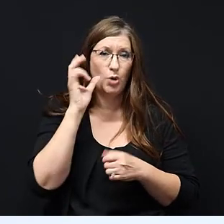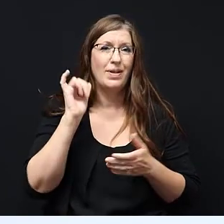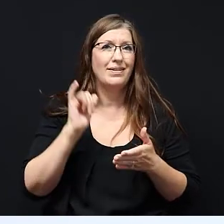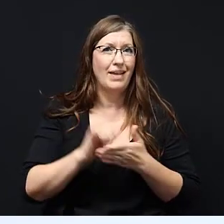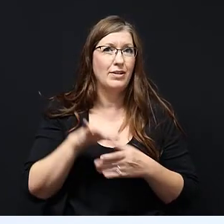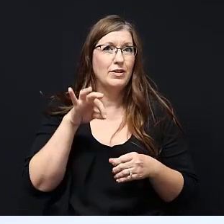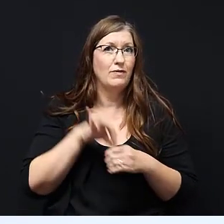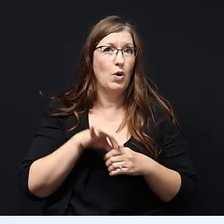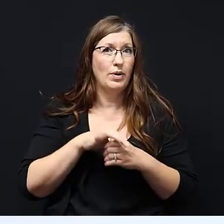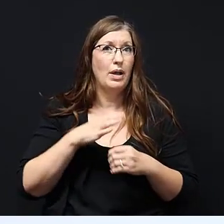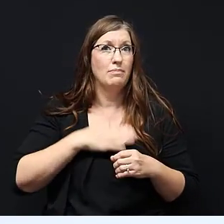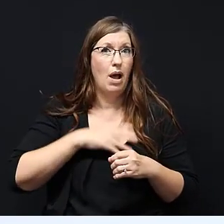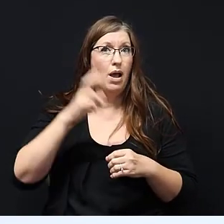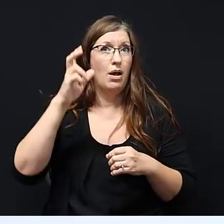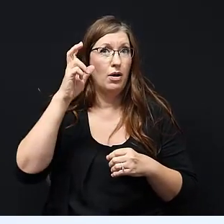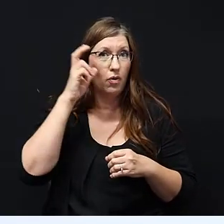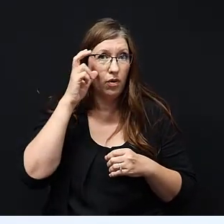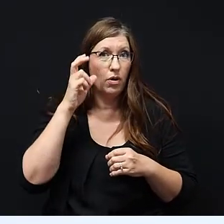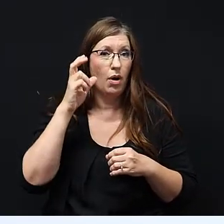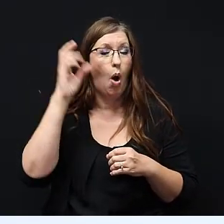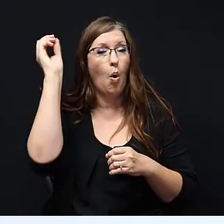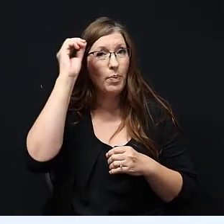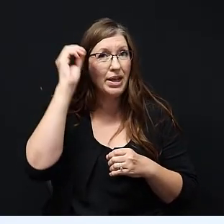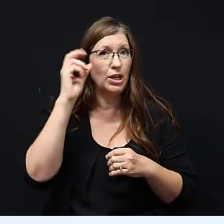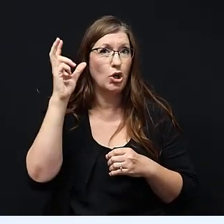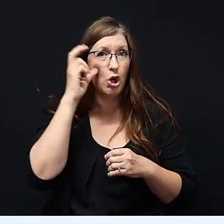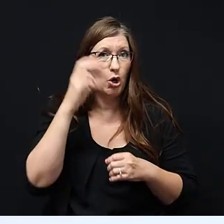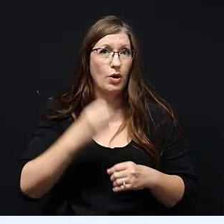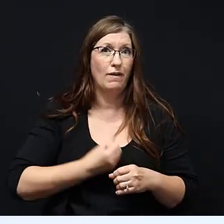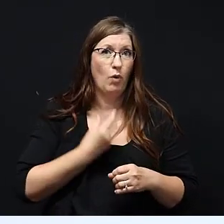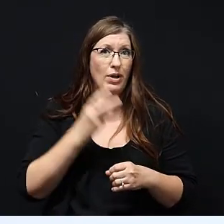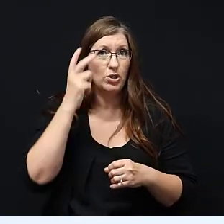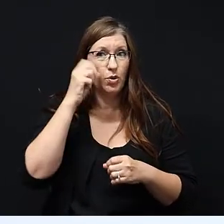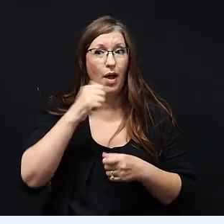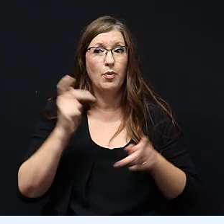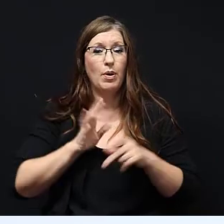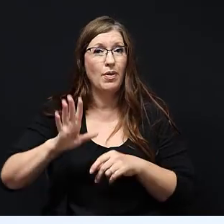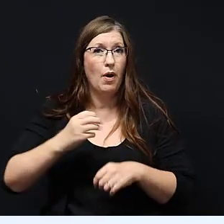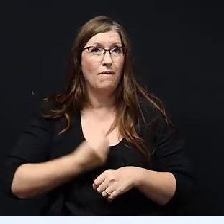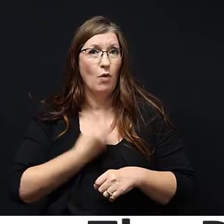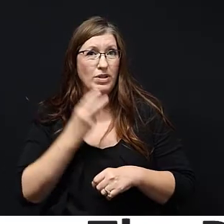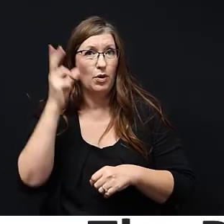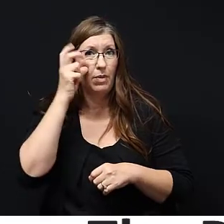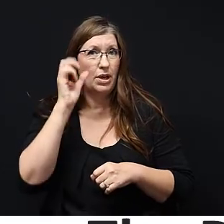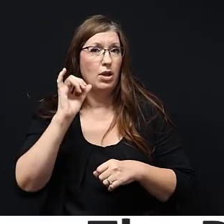what voting means to me is getting my voice heard and helping other people get their voices heard.